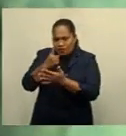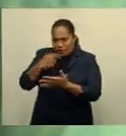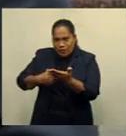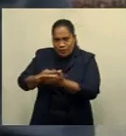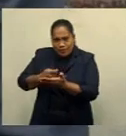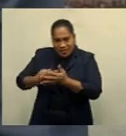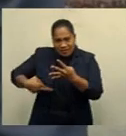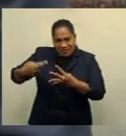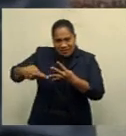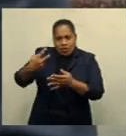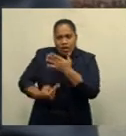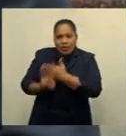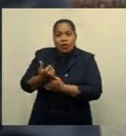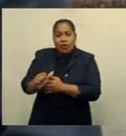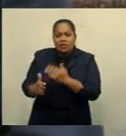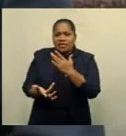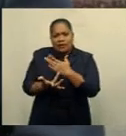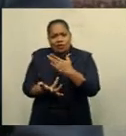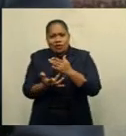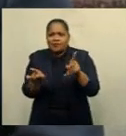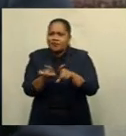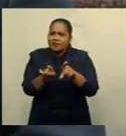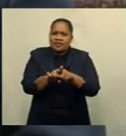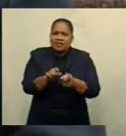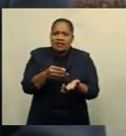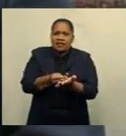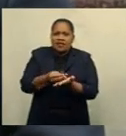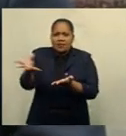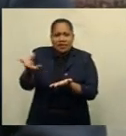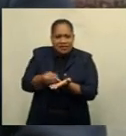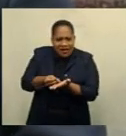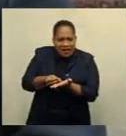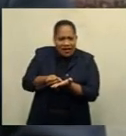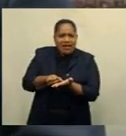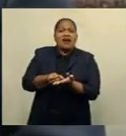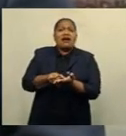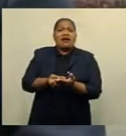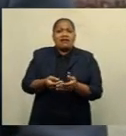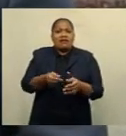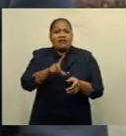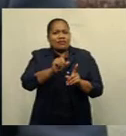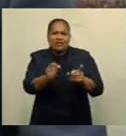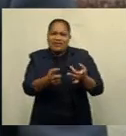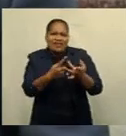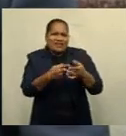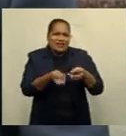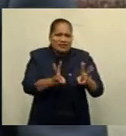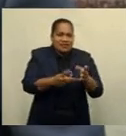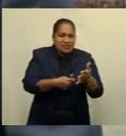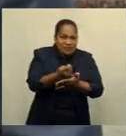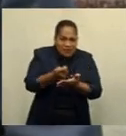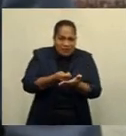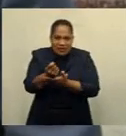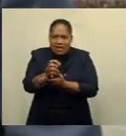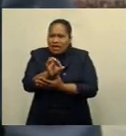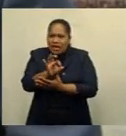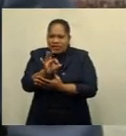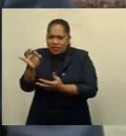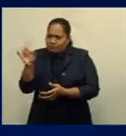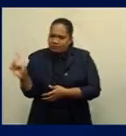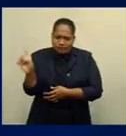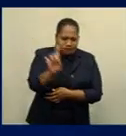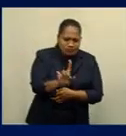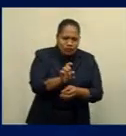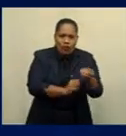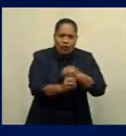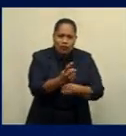-Paysa and all the other direct payments instead of physically presenting themselves to the office.